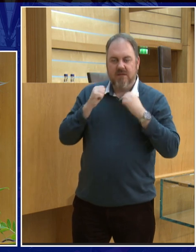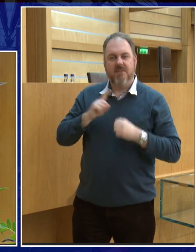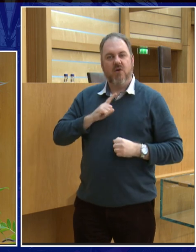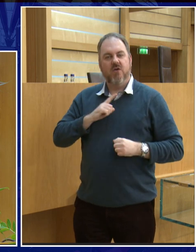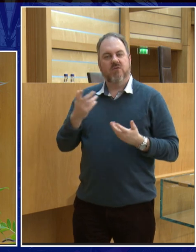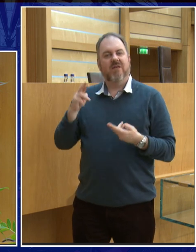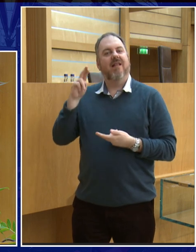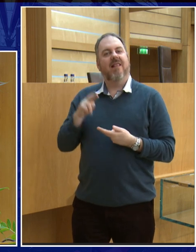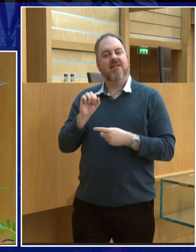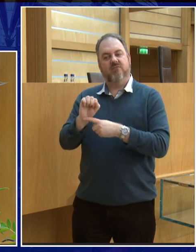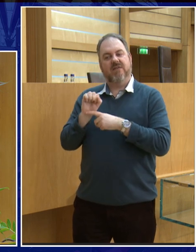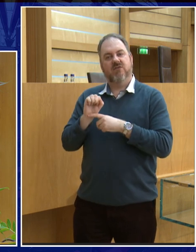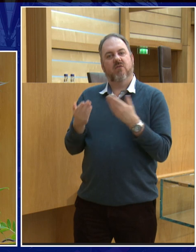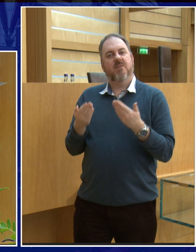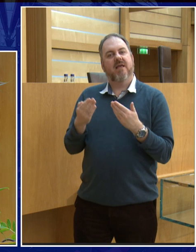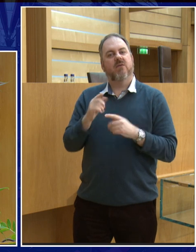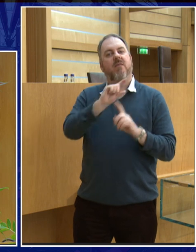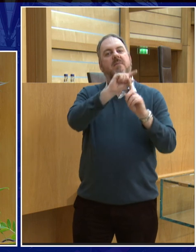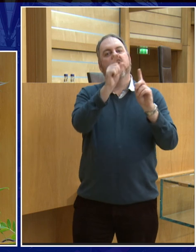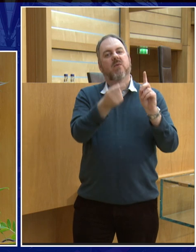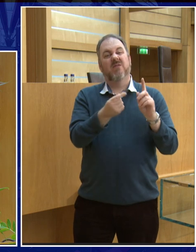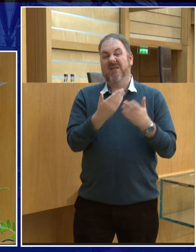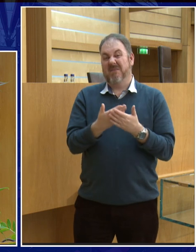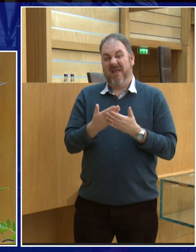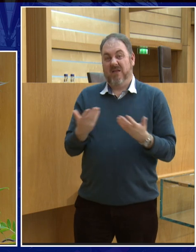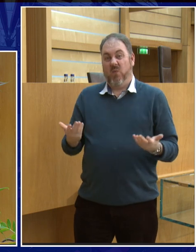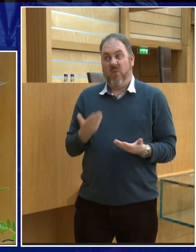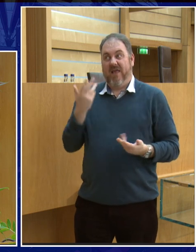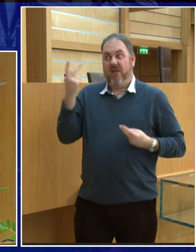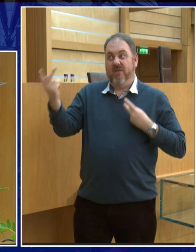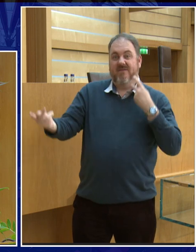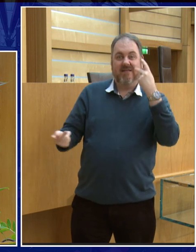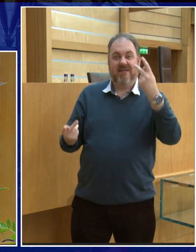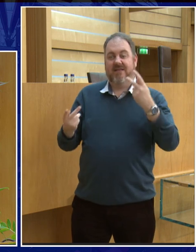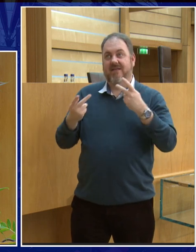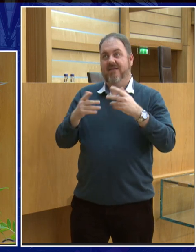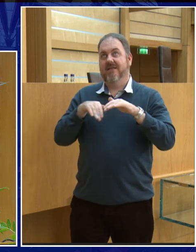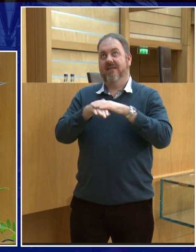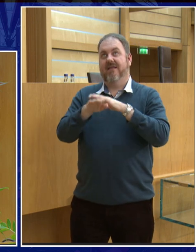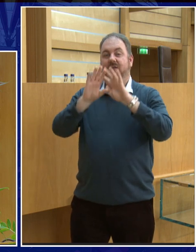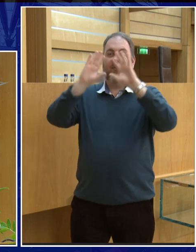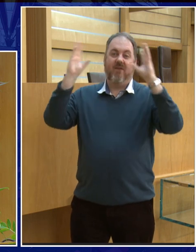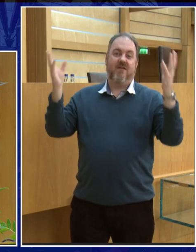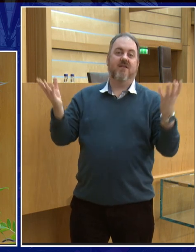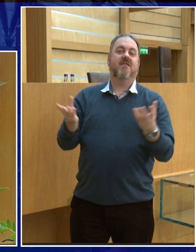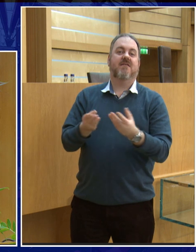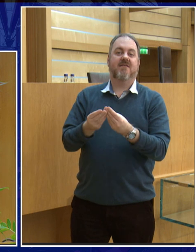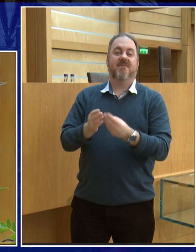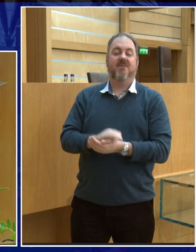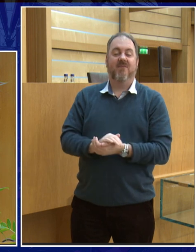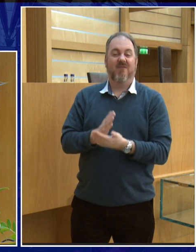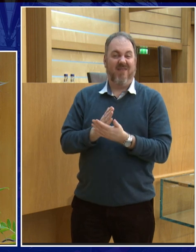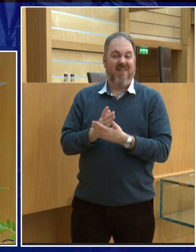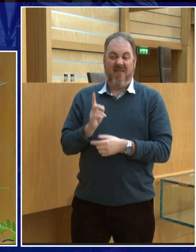they have to do less protection. So I think the space suit is very much a product of the planet you're on or the moon you're on or wherever you are. So